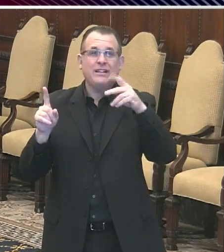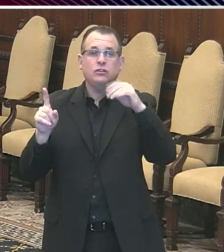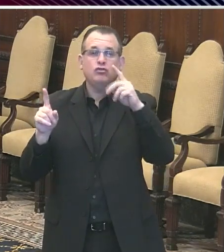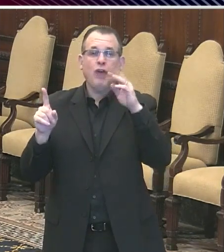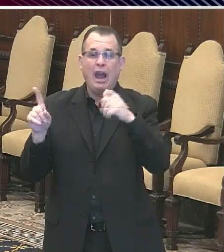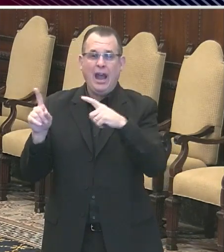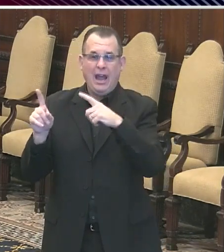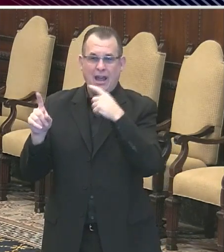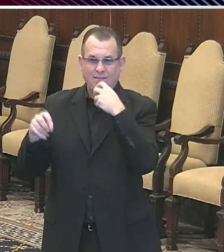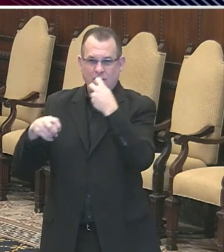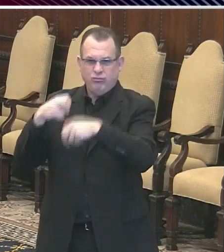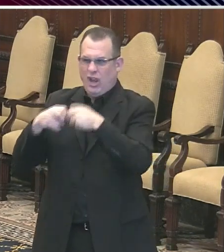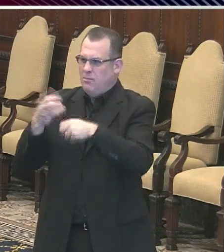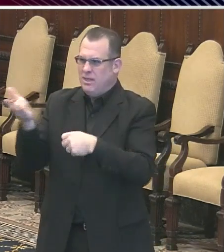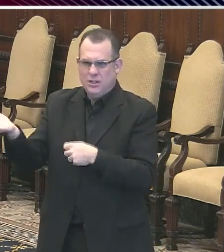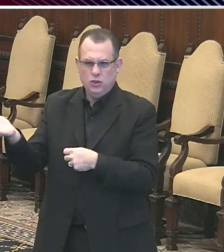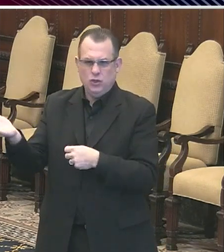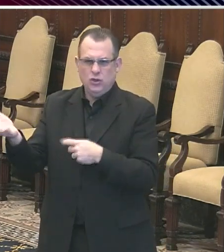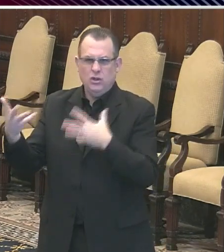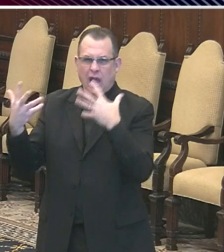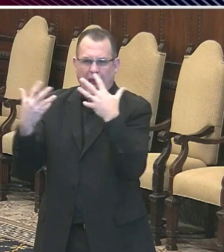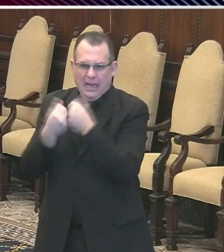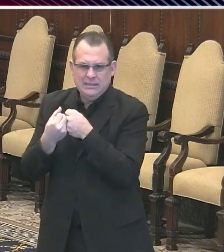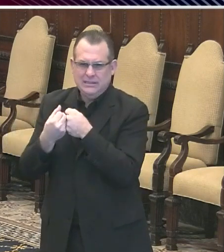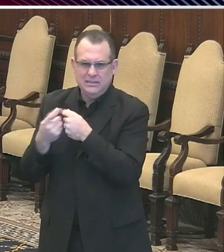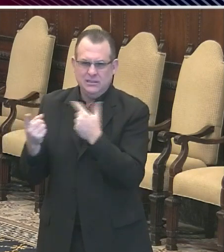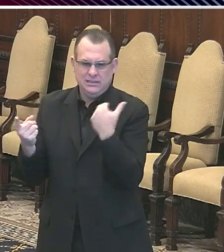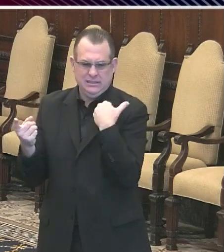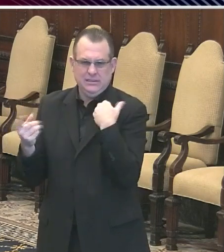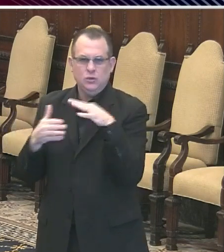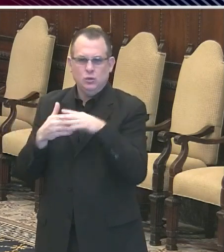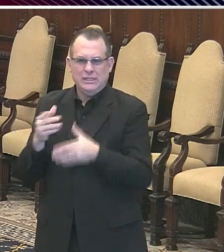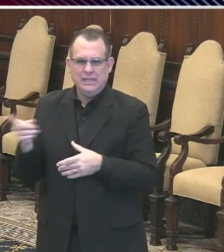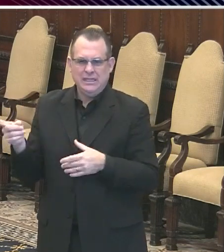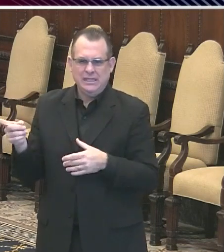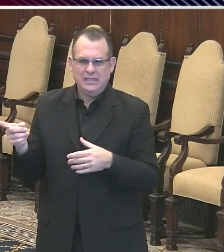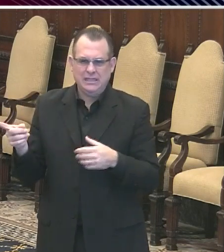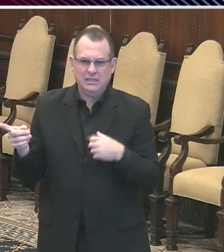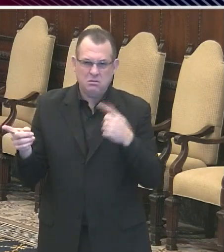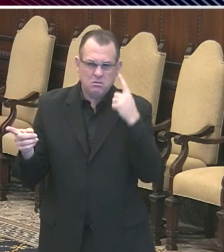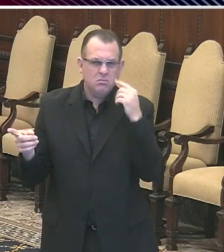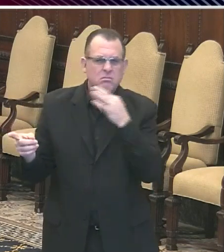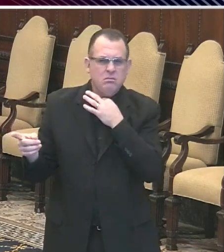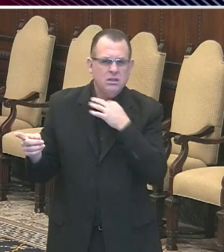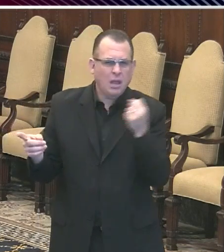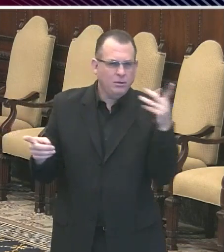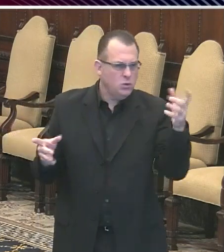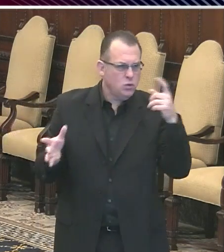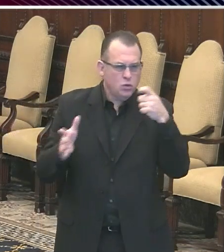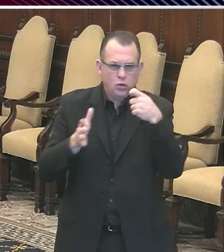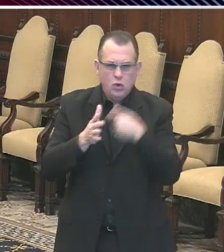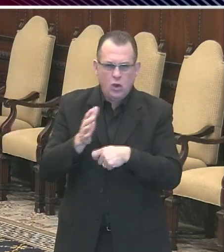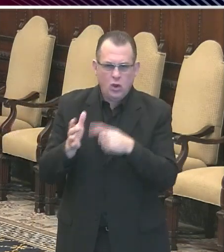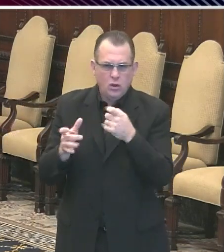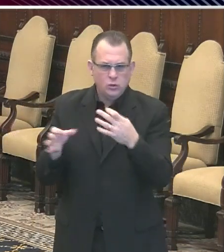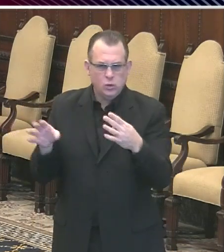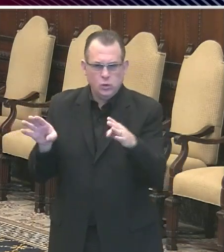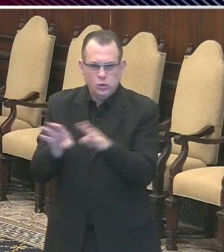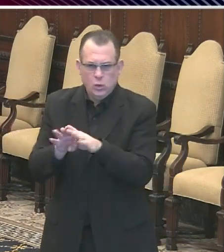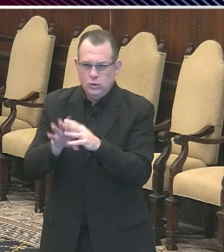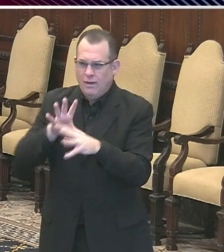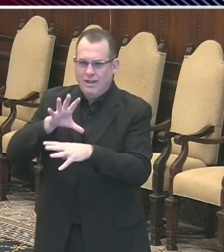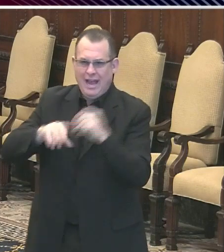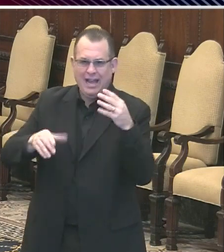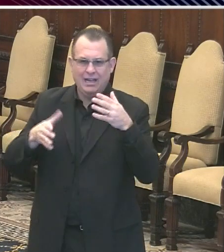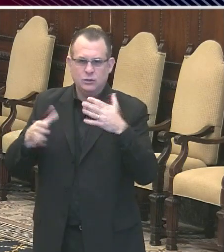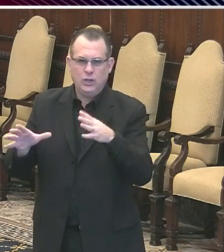position still that it's inequitable or too expensive? And how much would it cost to do something like that to close the outer lanes of the parkway or